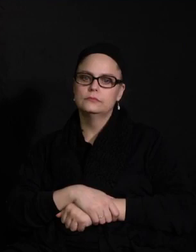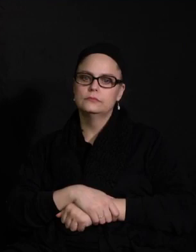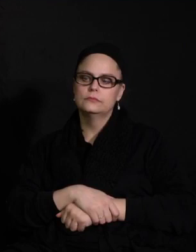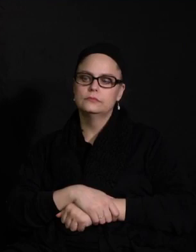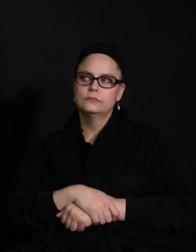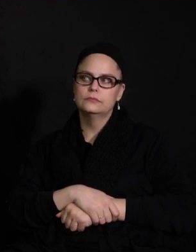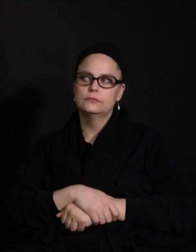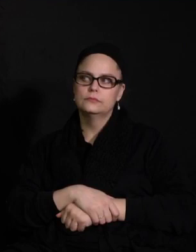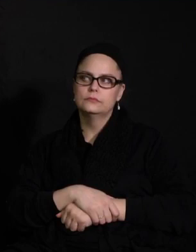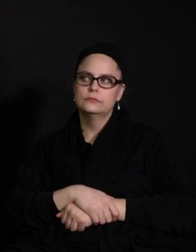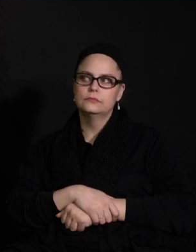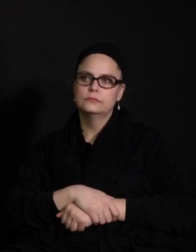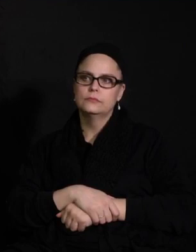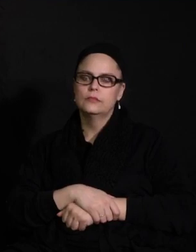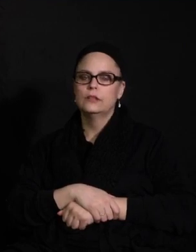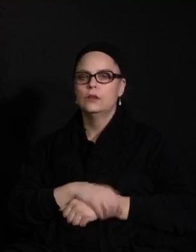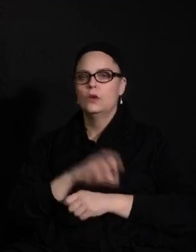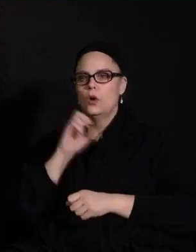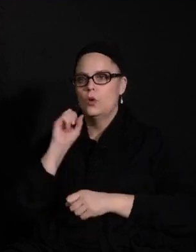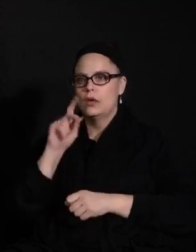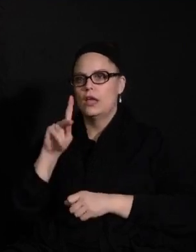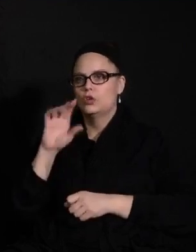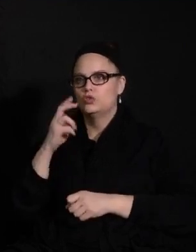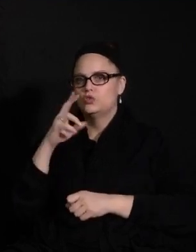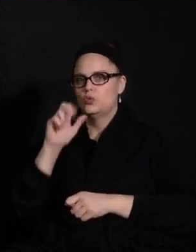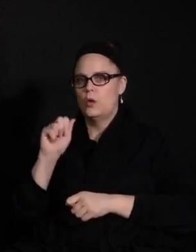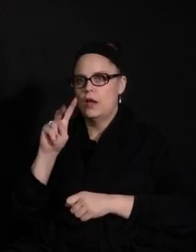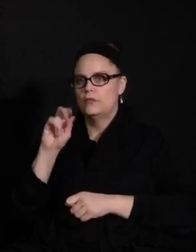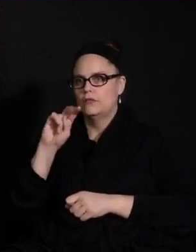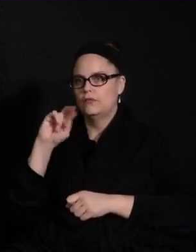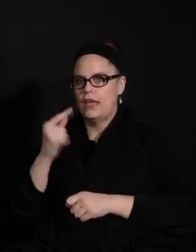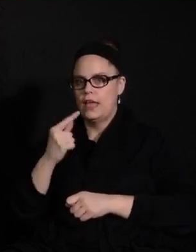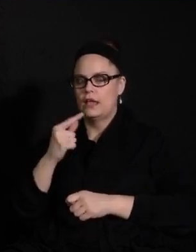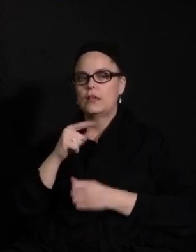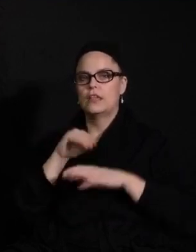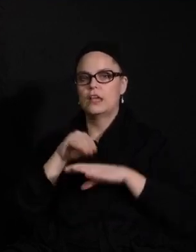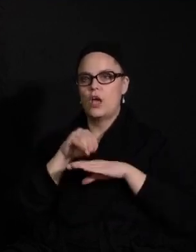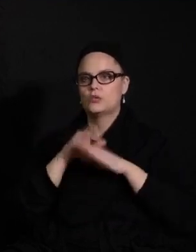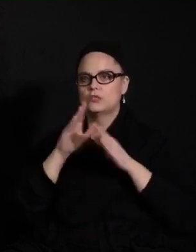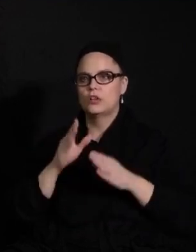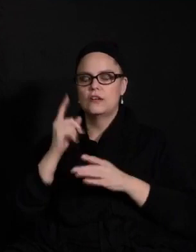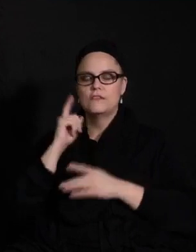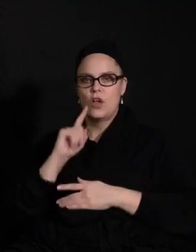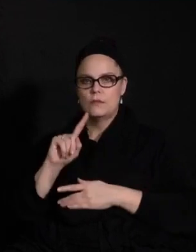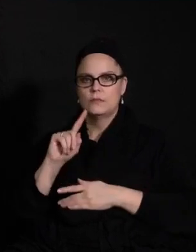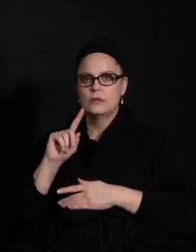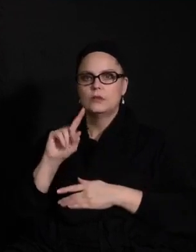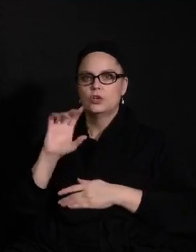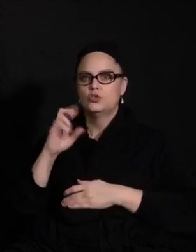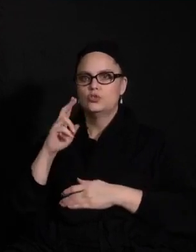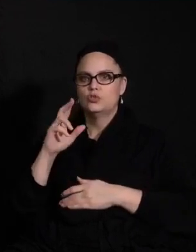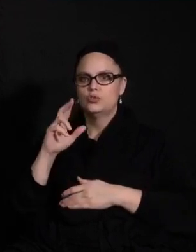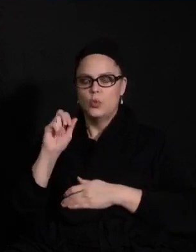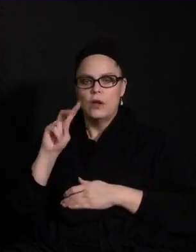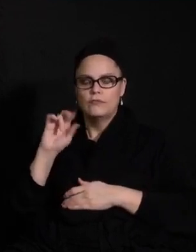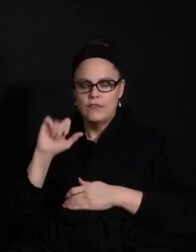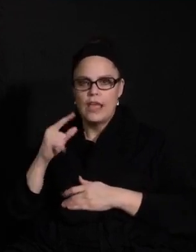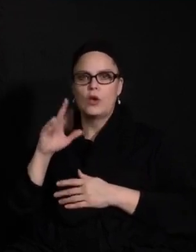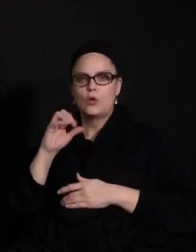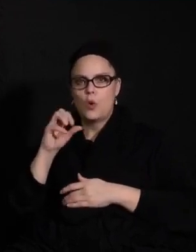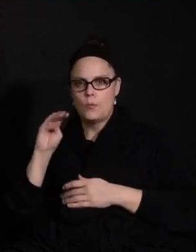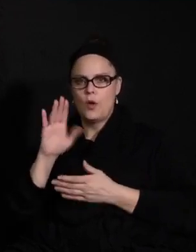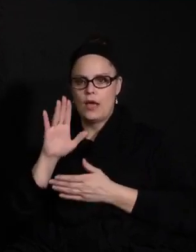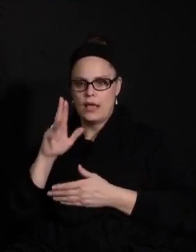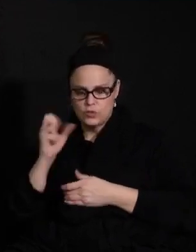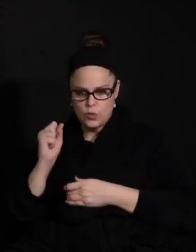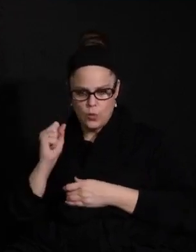OK, I'm up to Chu Vang, a school counselor at Como Park Senior High School. The first question is, will the expectation be that all students who opt